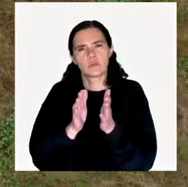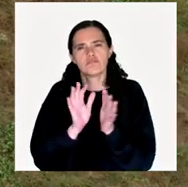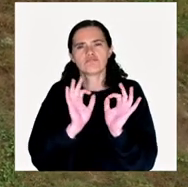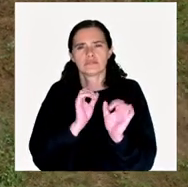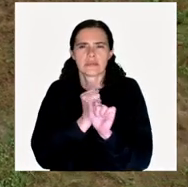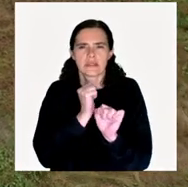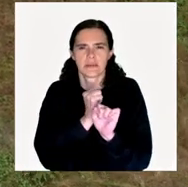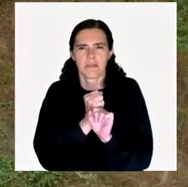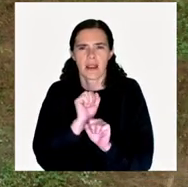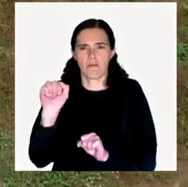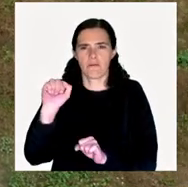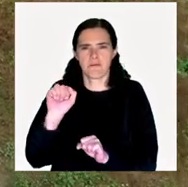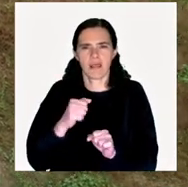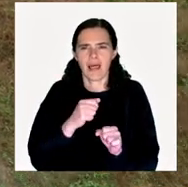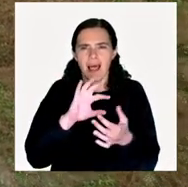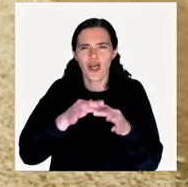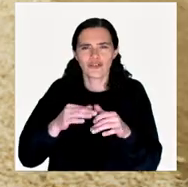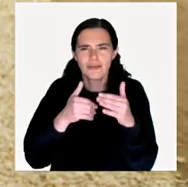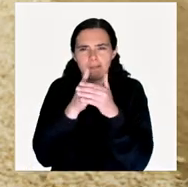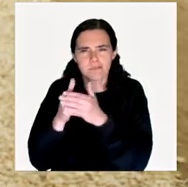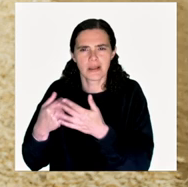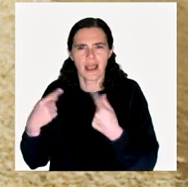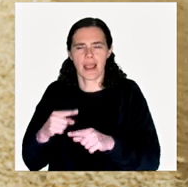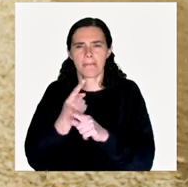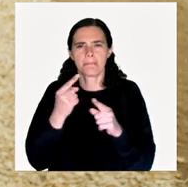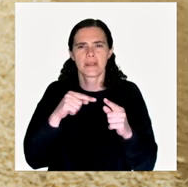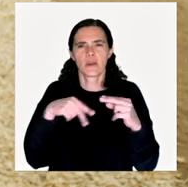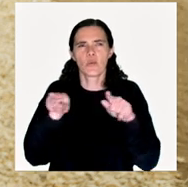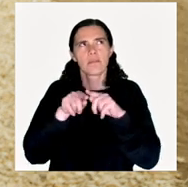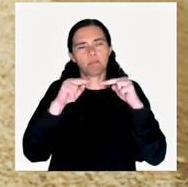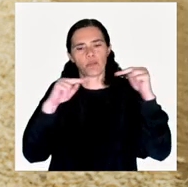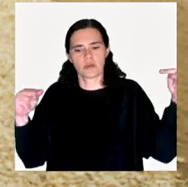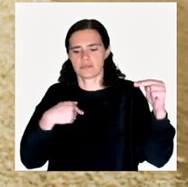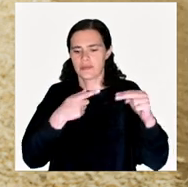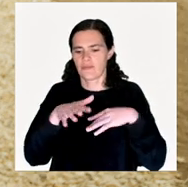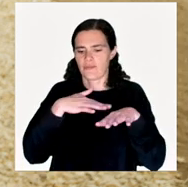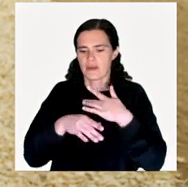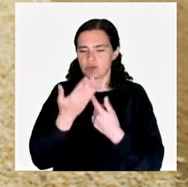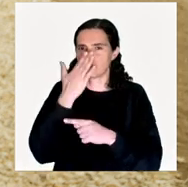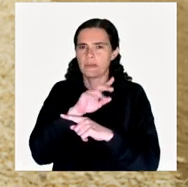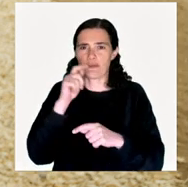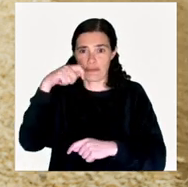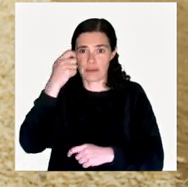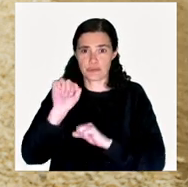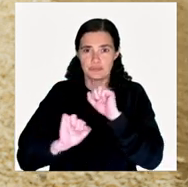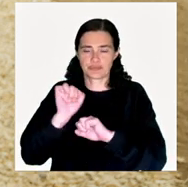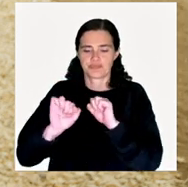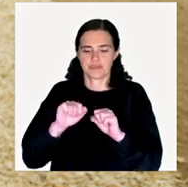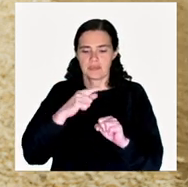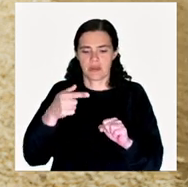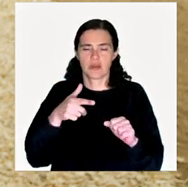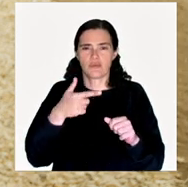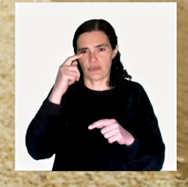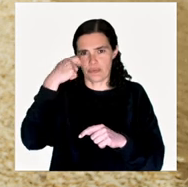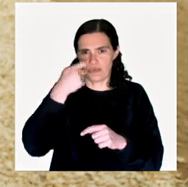Again, totally consistent with Ai Weiwei's work. Why? Because it's a bridge. And instead, like it does, for instance, in